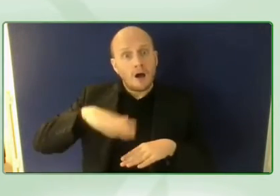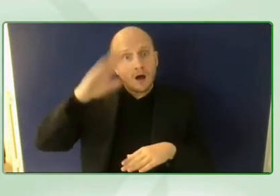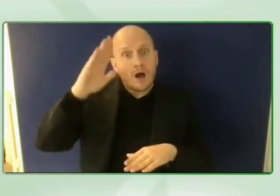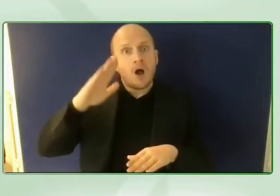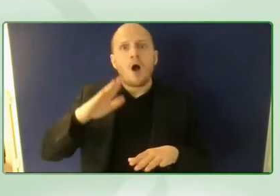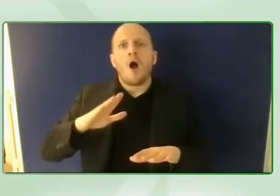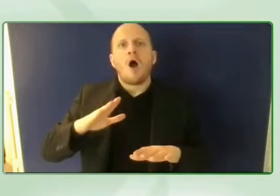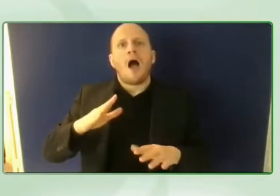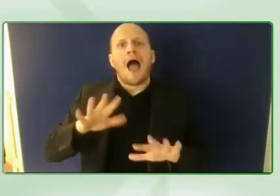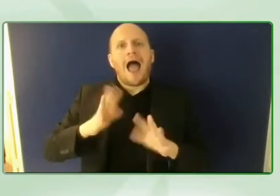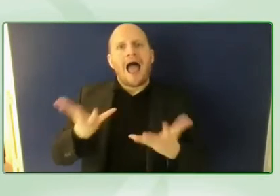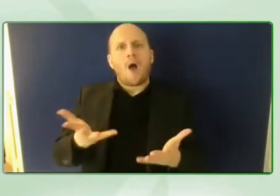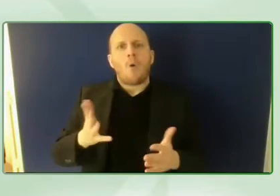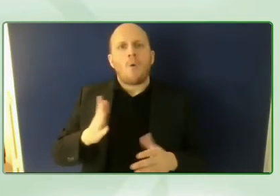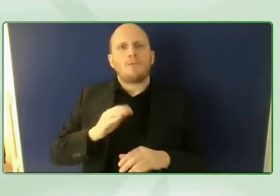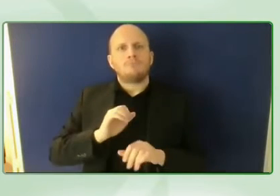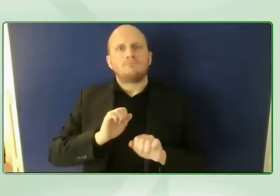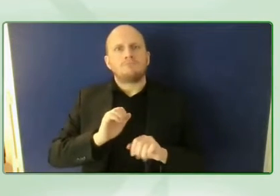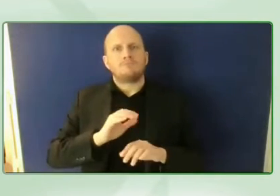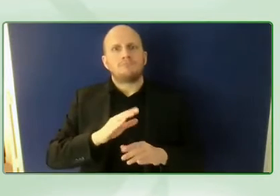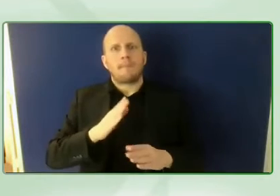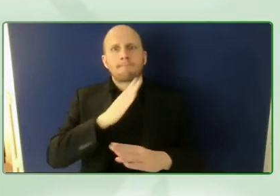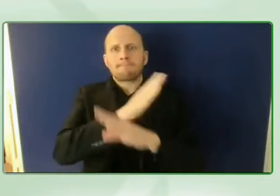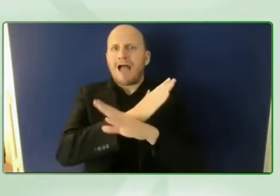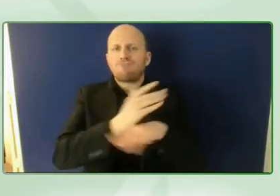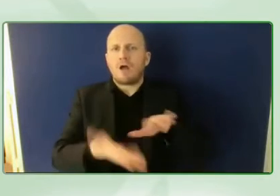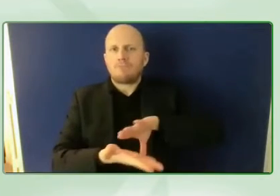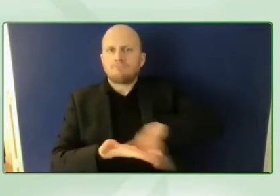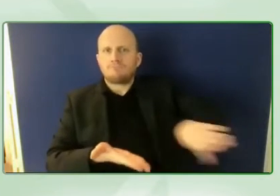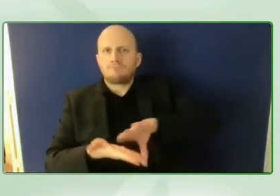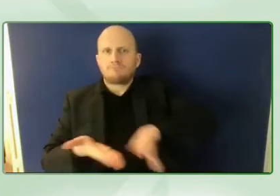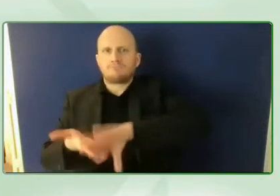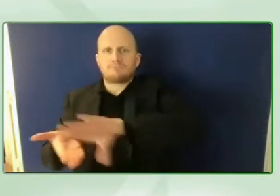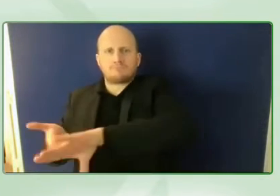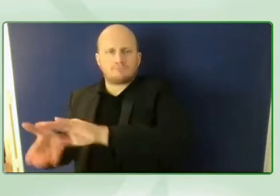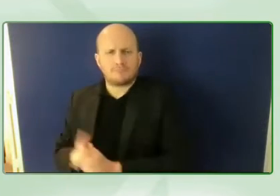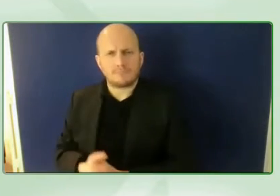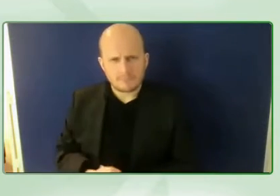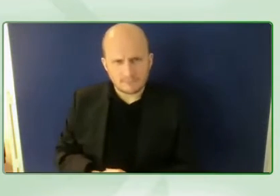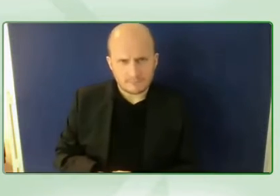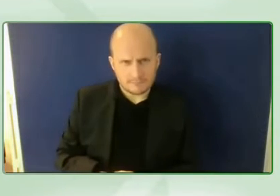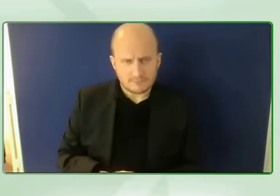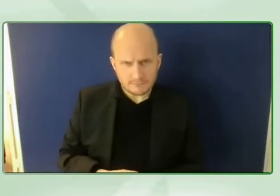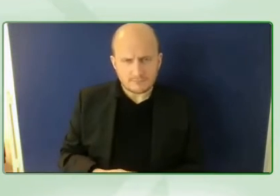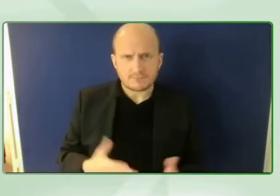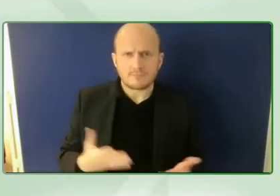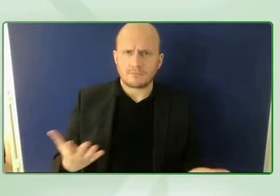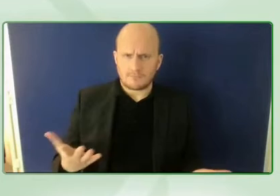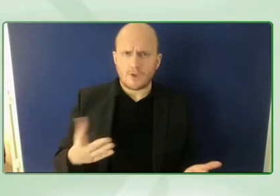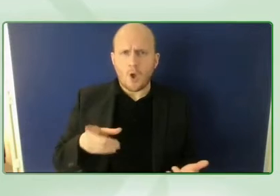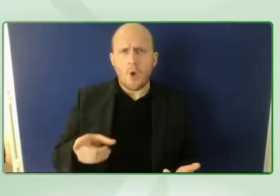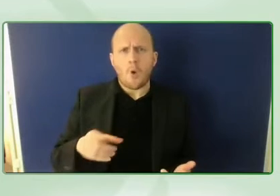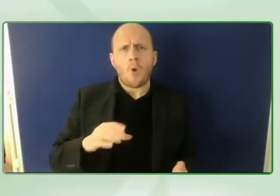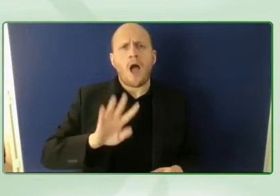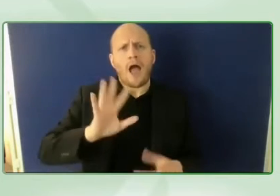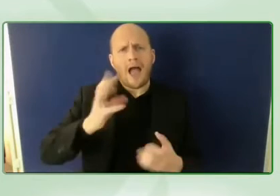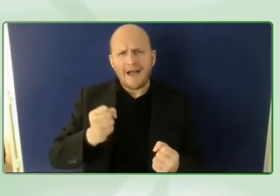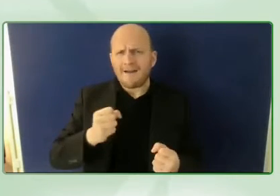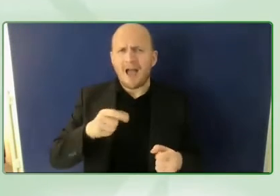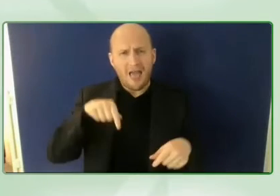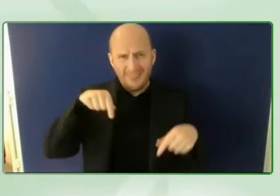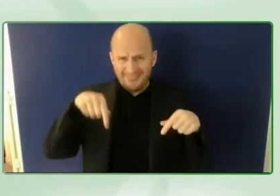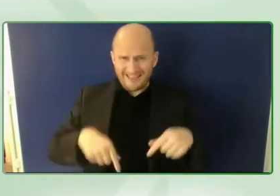and the pledges can definitely help with um i mean it's a supplement for the crpd obligations to the sdgs and to all the other frameworks but